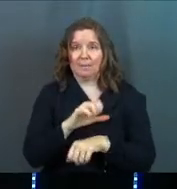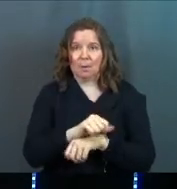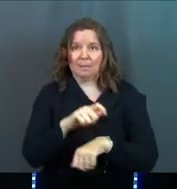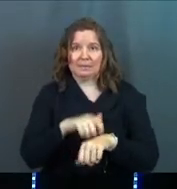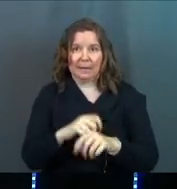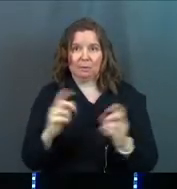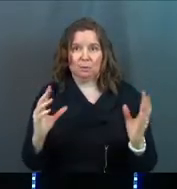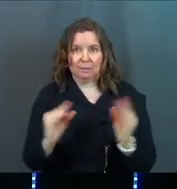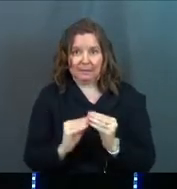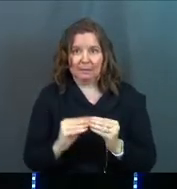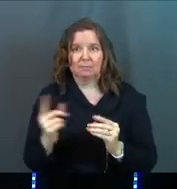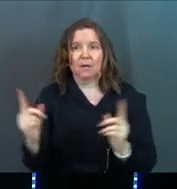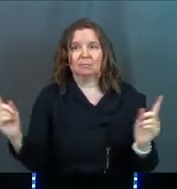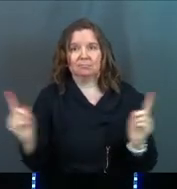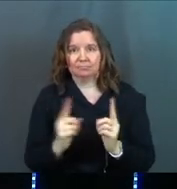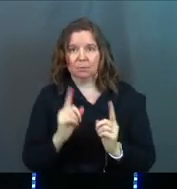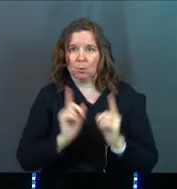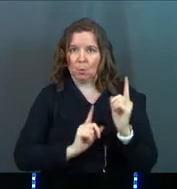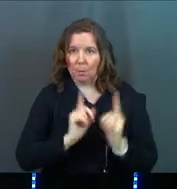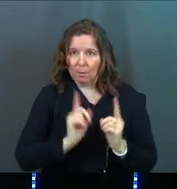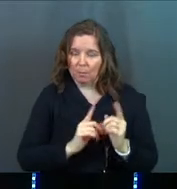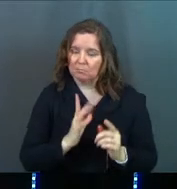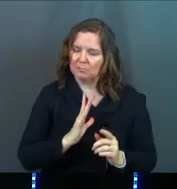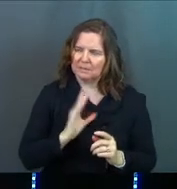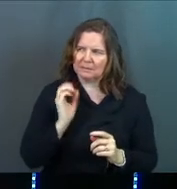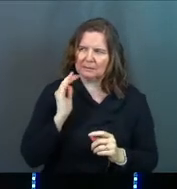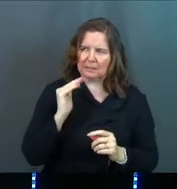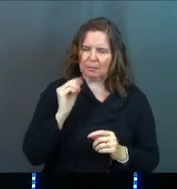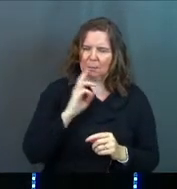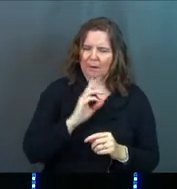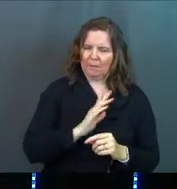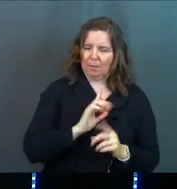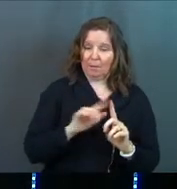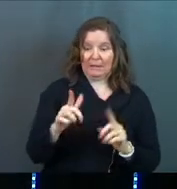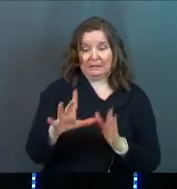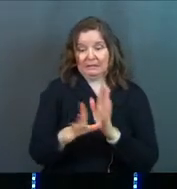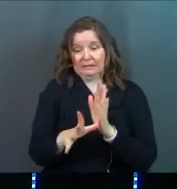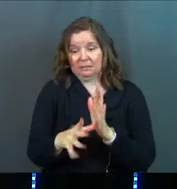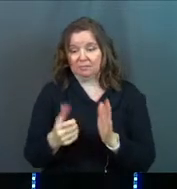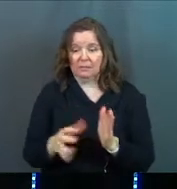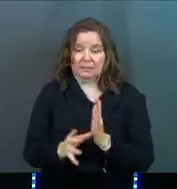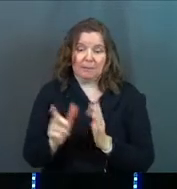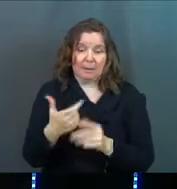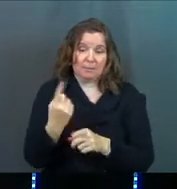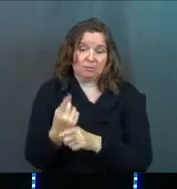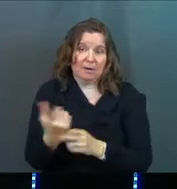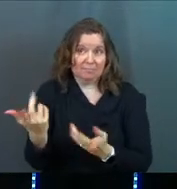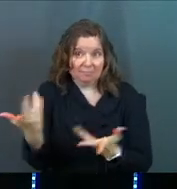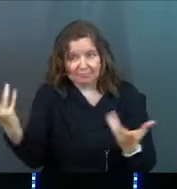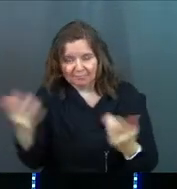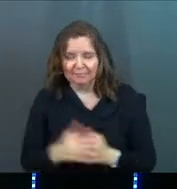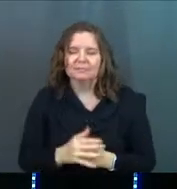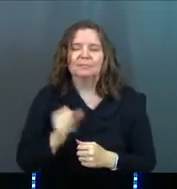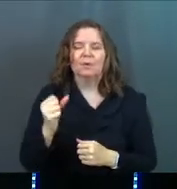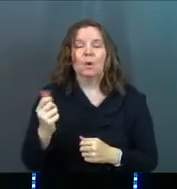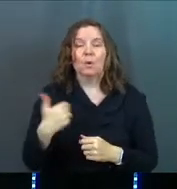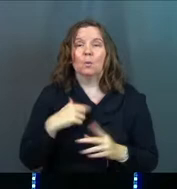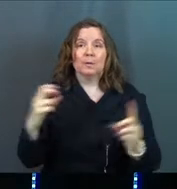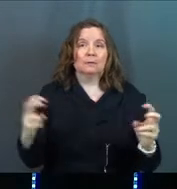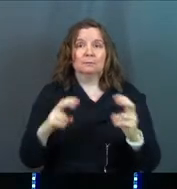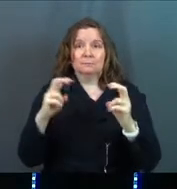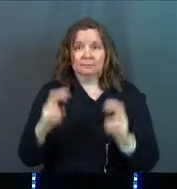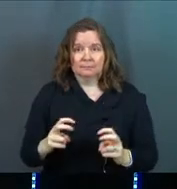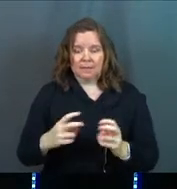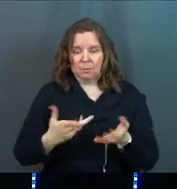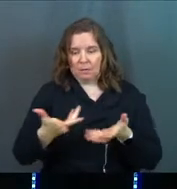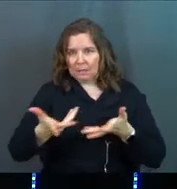appointment with me, and he wanted to talk one-on-one about it. And that seemed weird and formal, but he's a senior, and it must be right, right? And so we met,